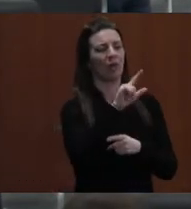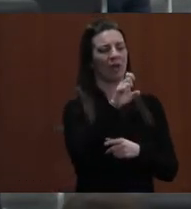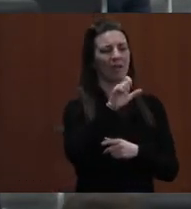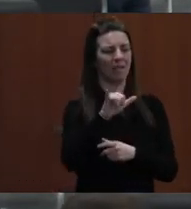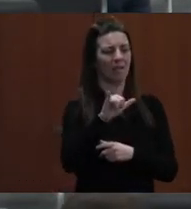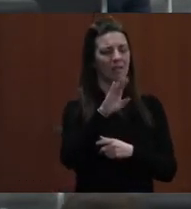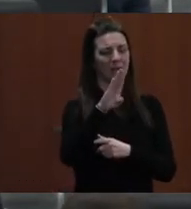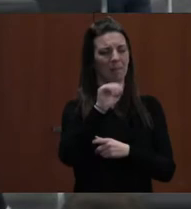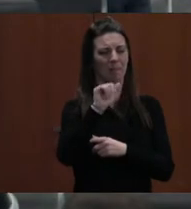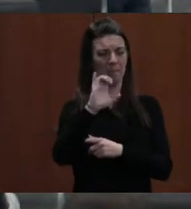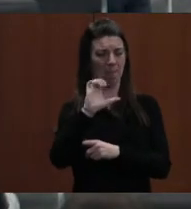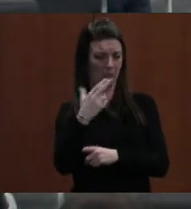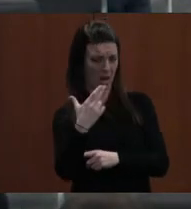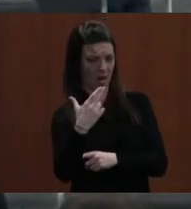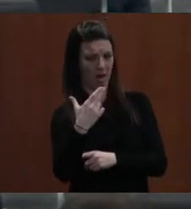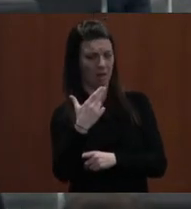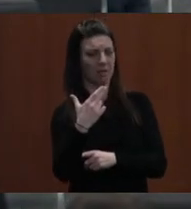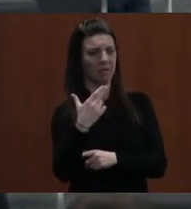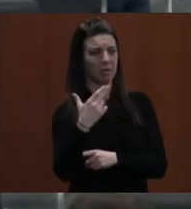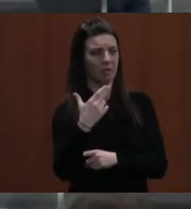-C-K, Ms. Bach.